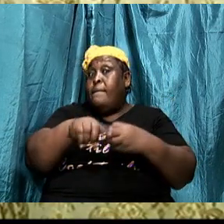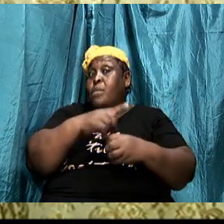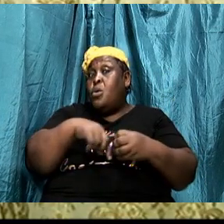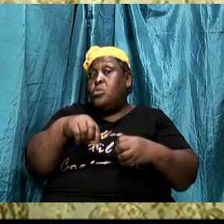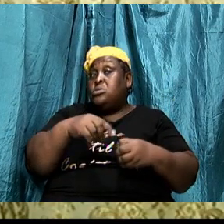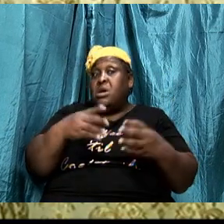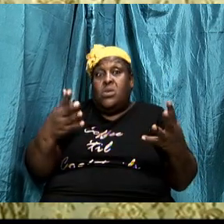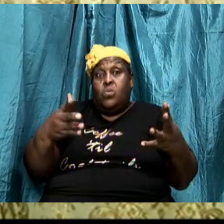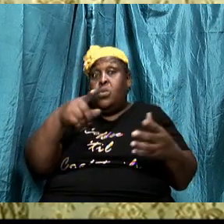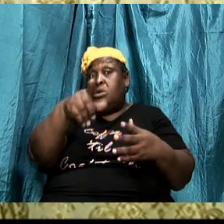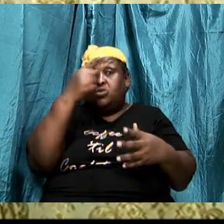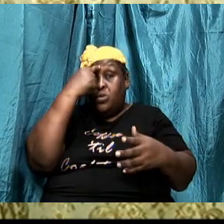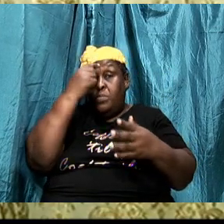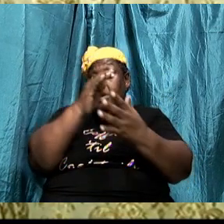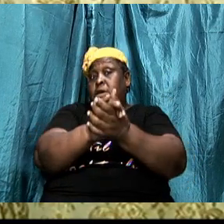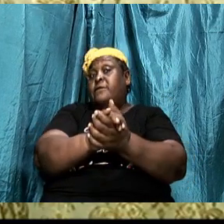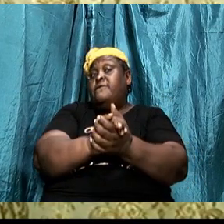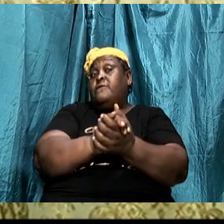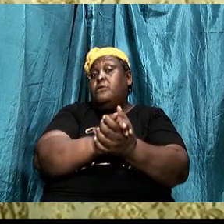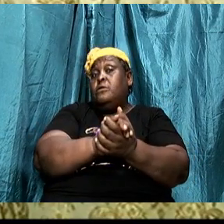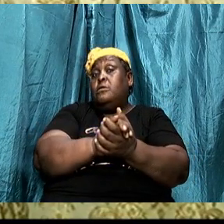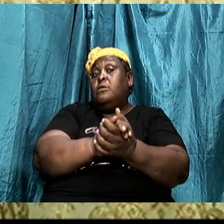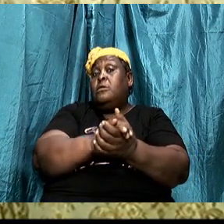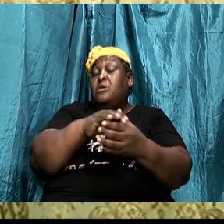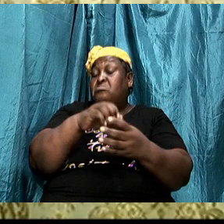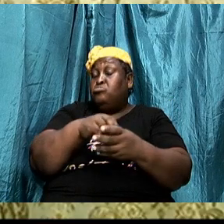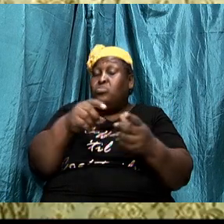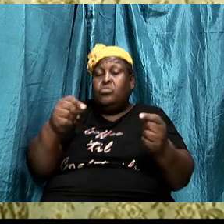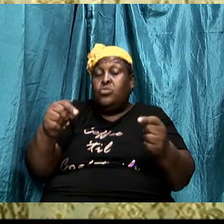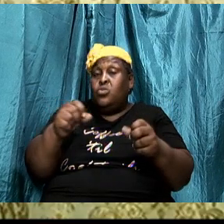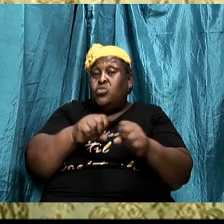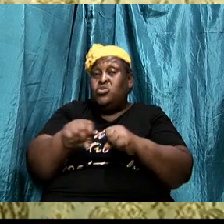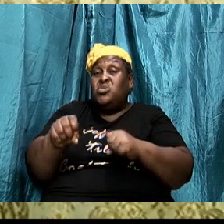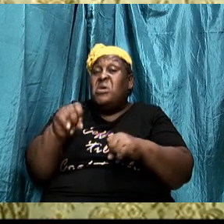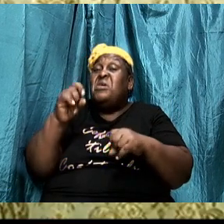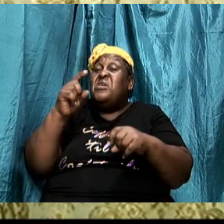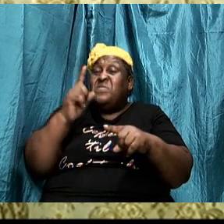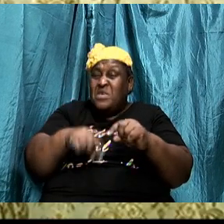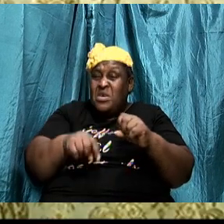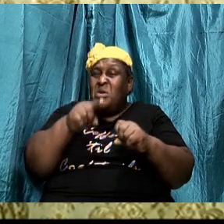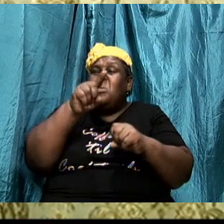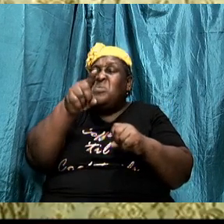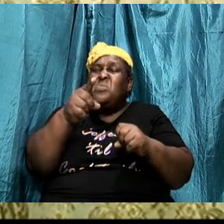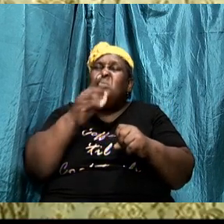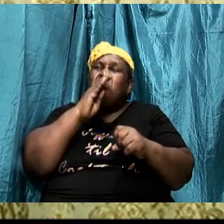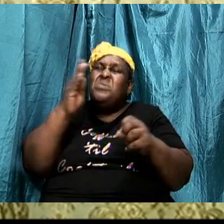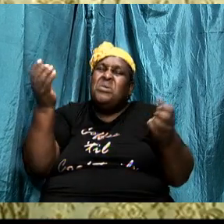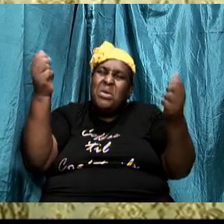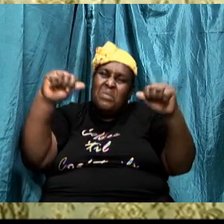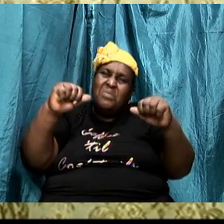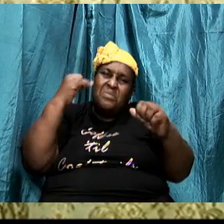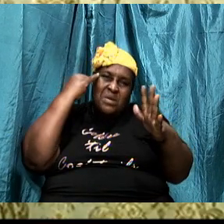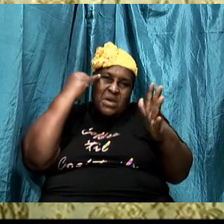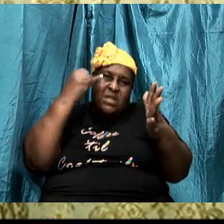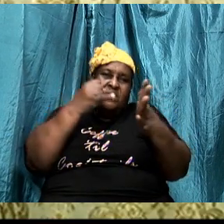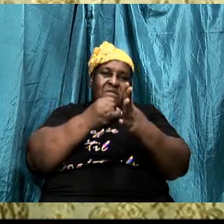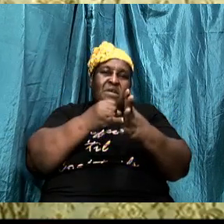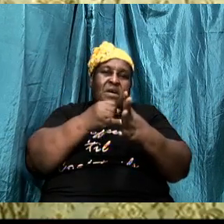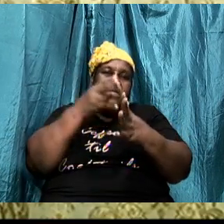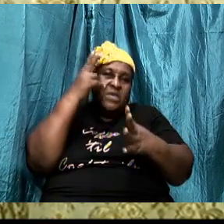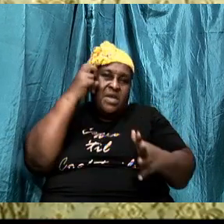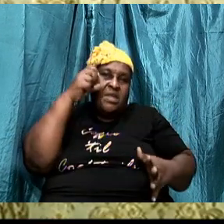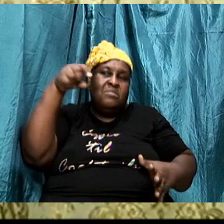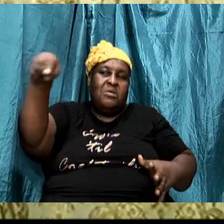and in doing so then you will be able to identify the enemy